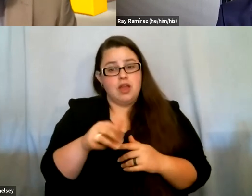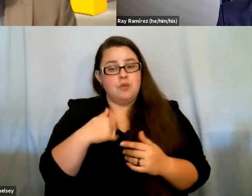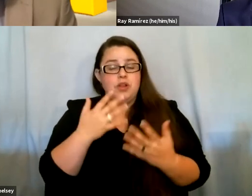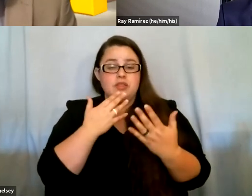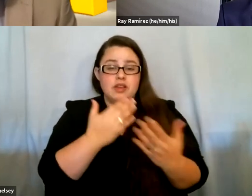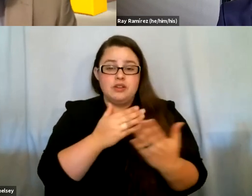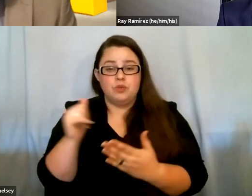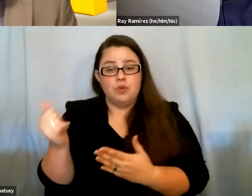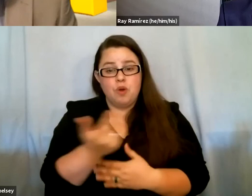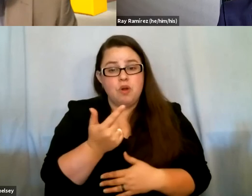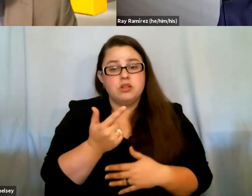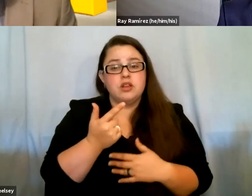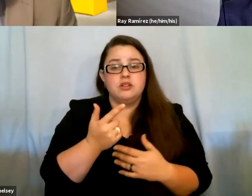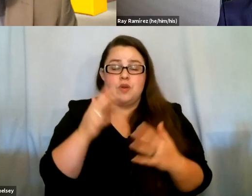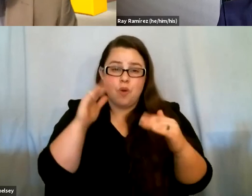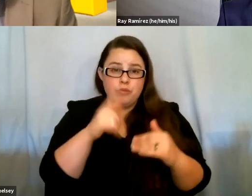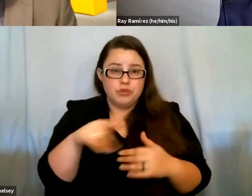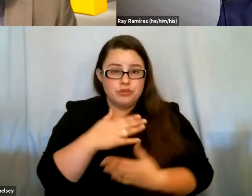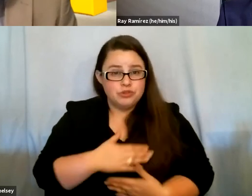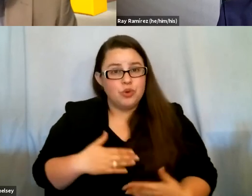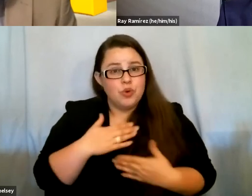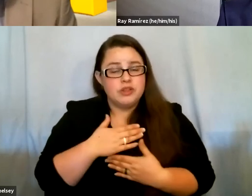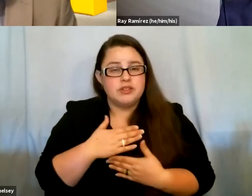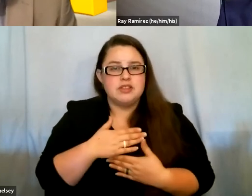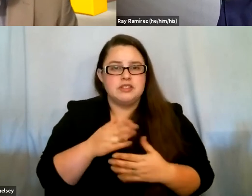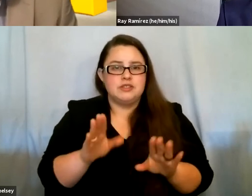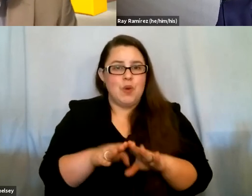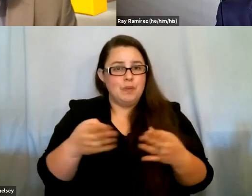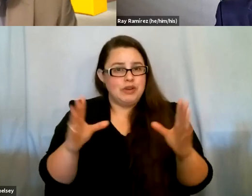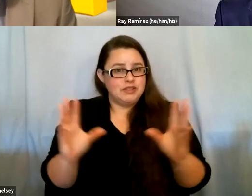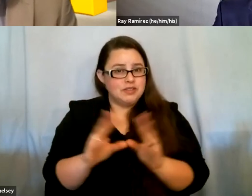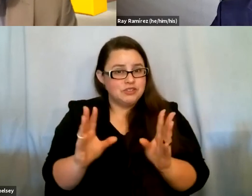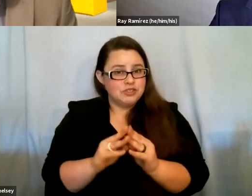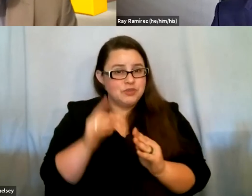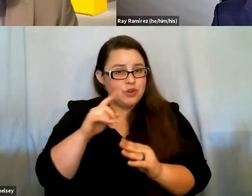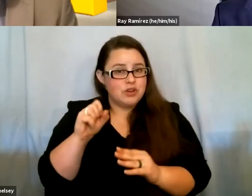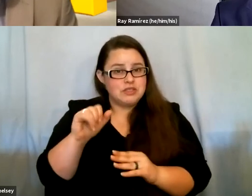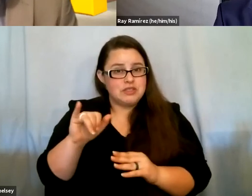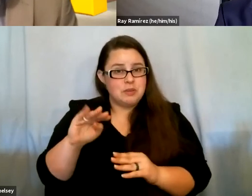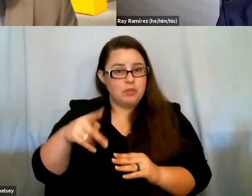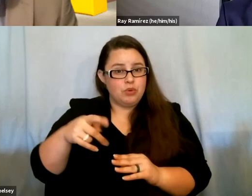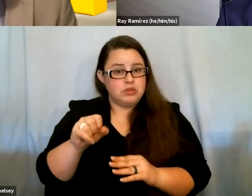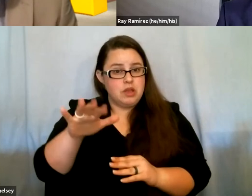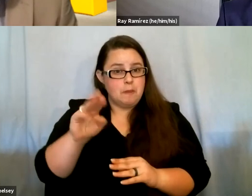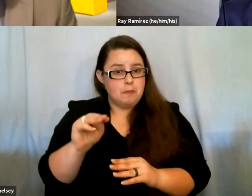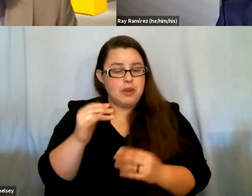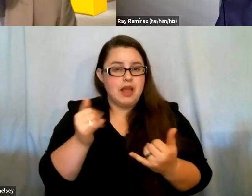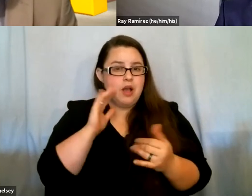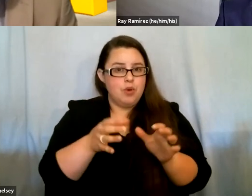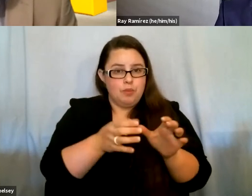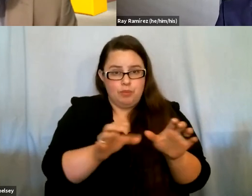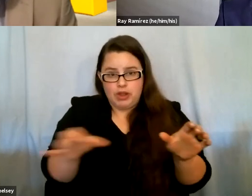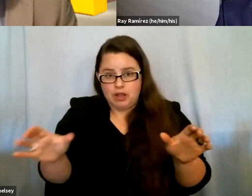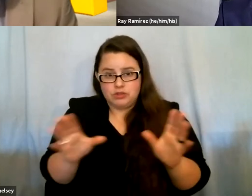thank you all and we hope you enjoyed this opening session for the symposium. We're going to transition to our breakout sessions now.